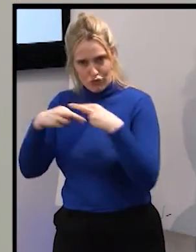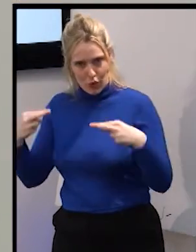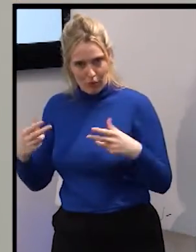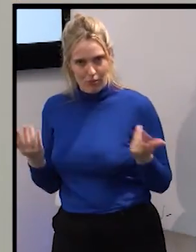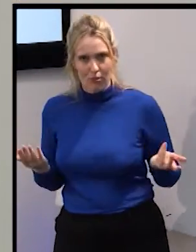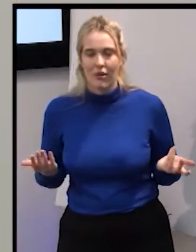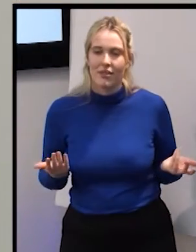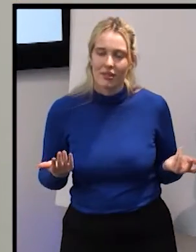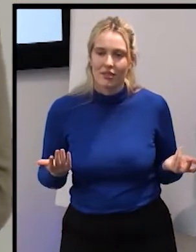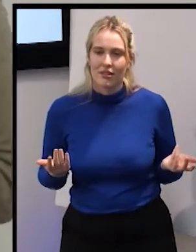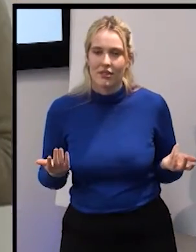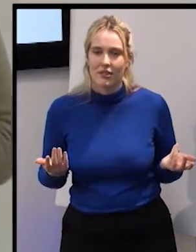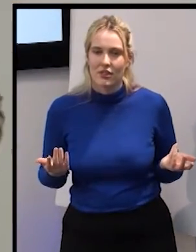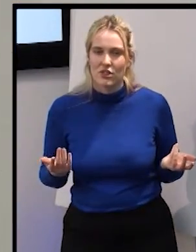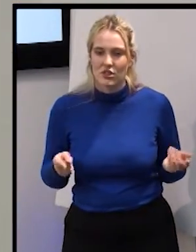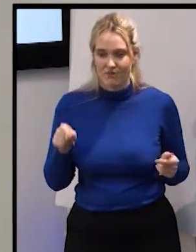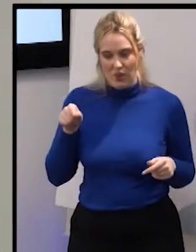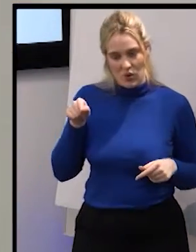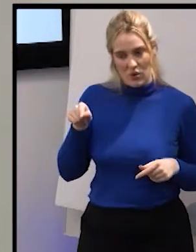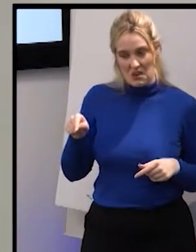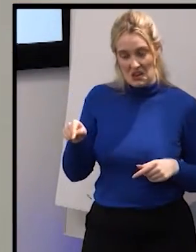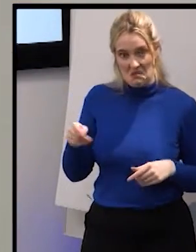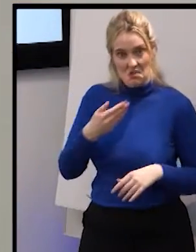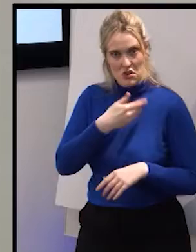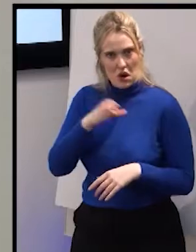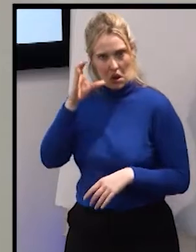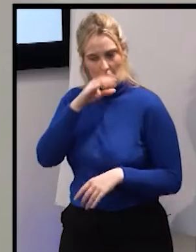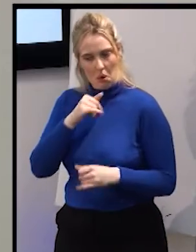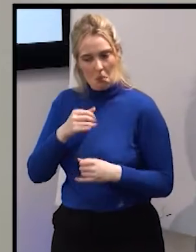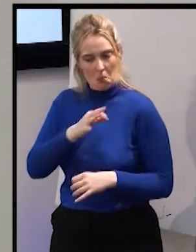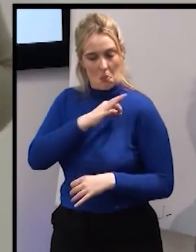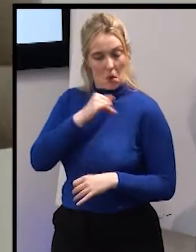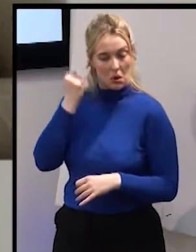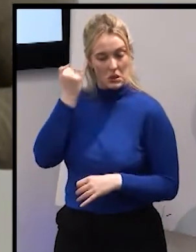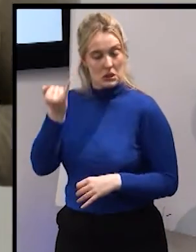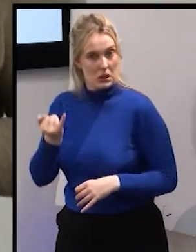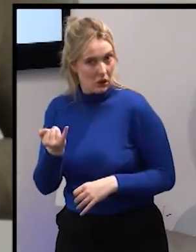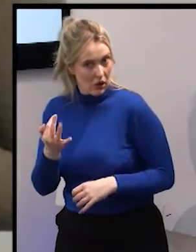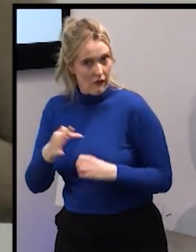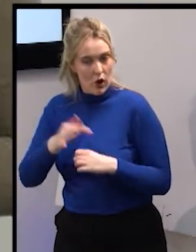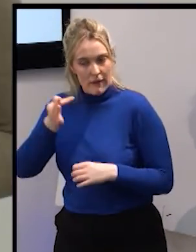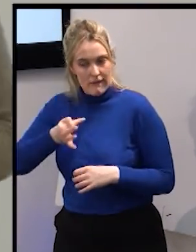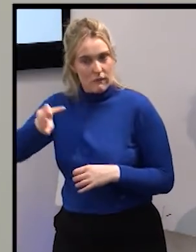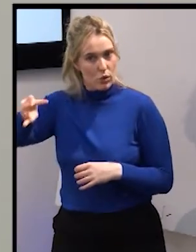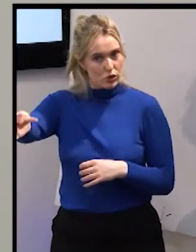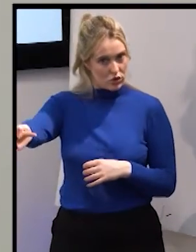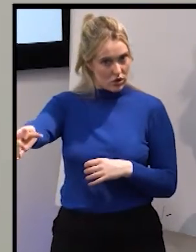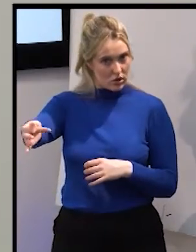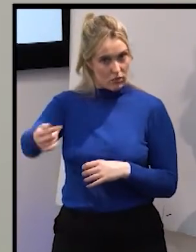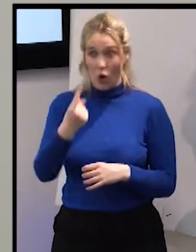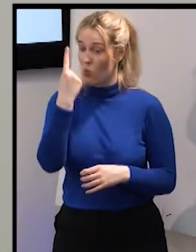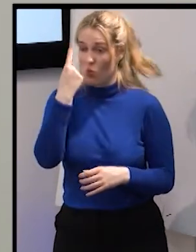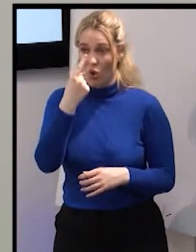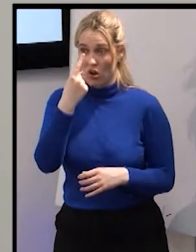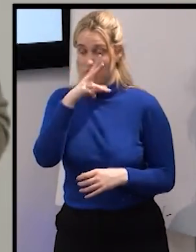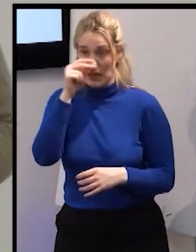are turning the insats like the future one of our future proteins